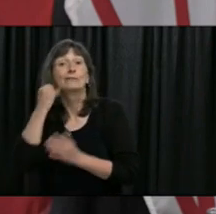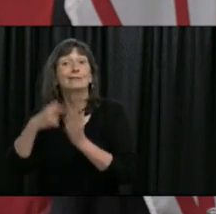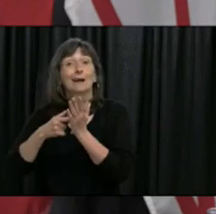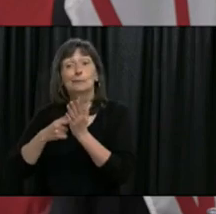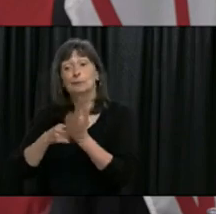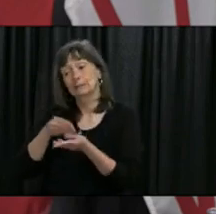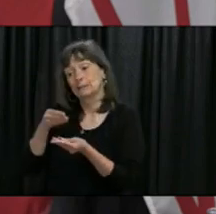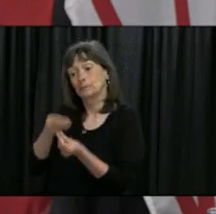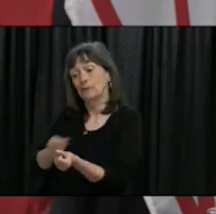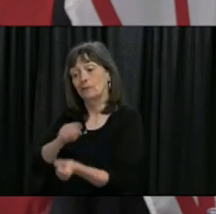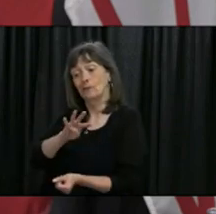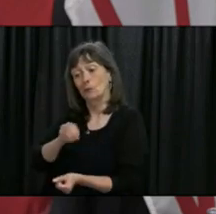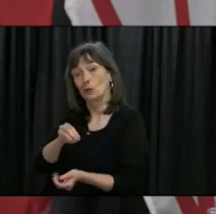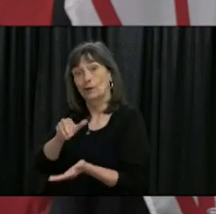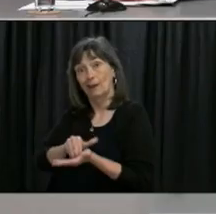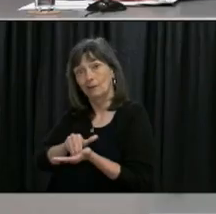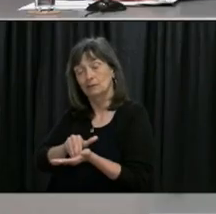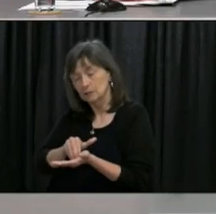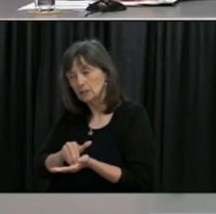,000 back